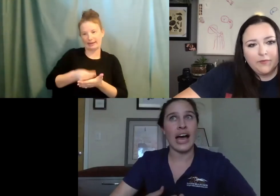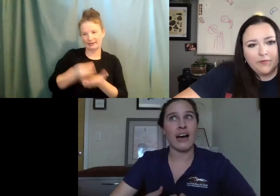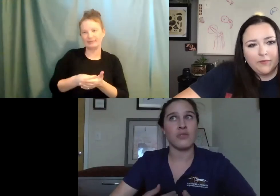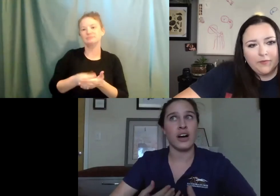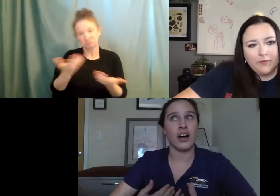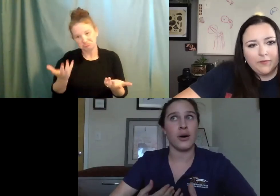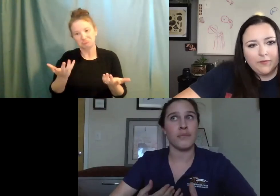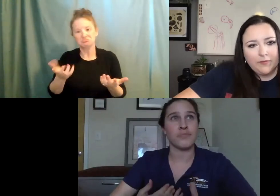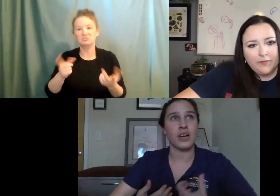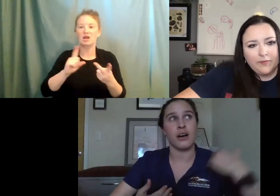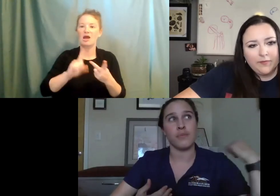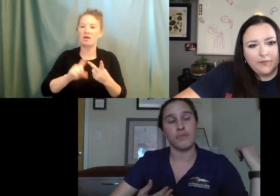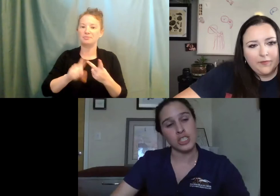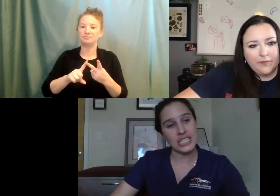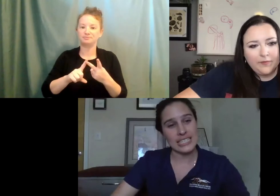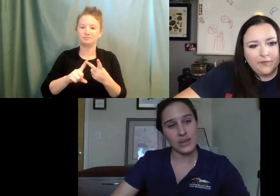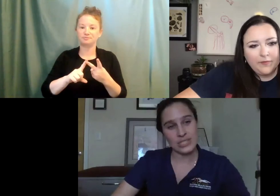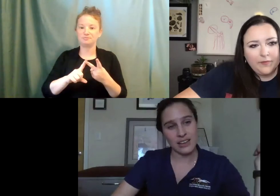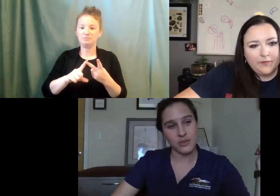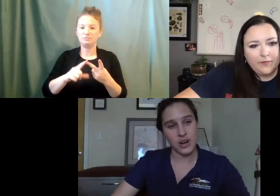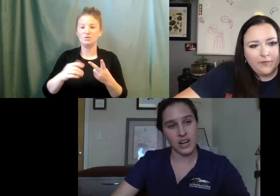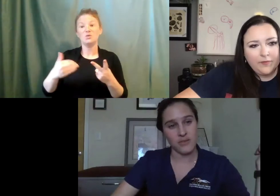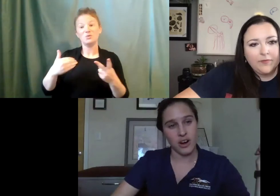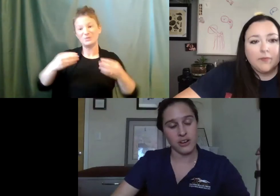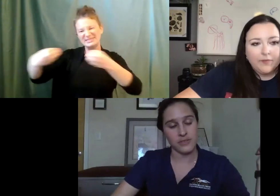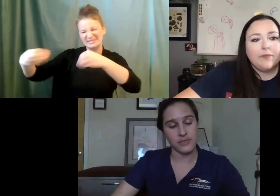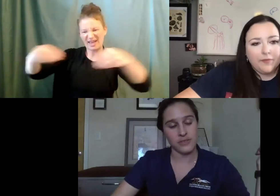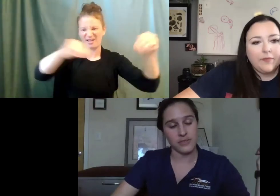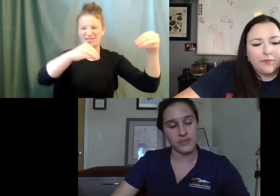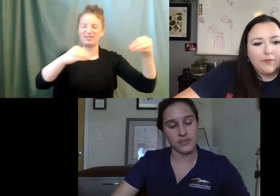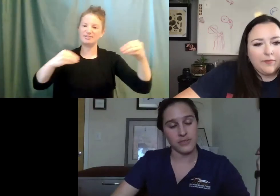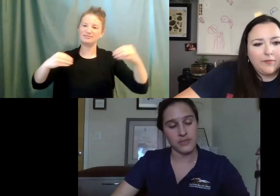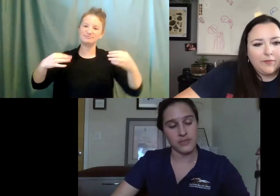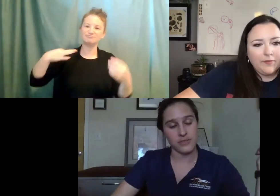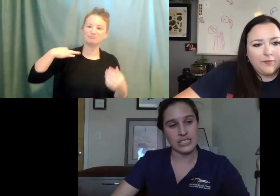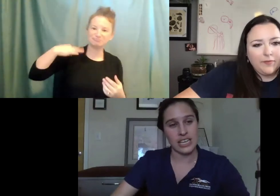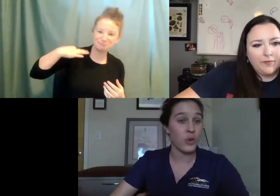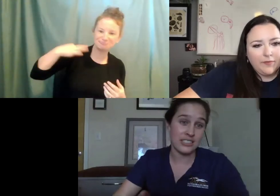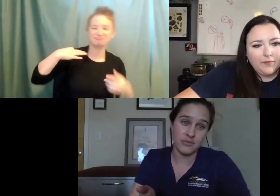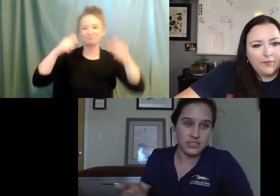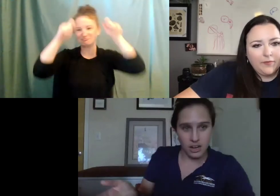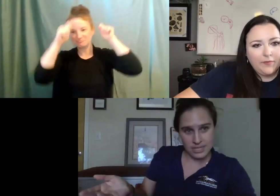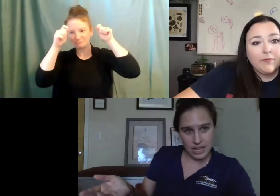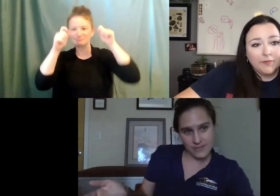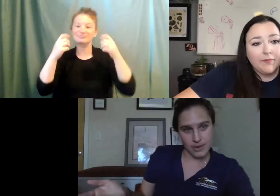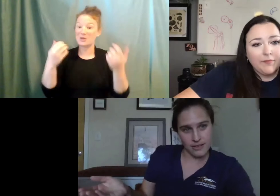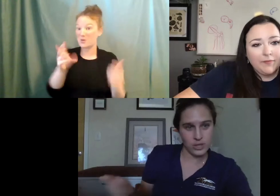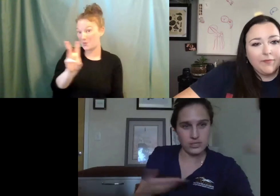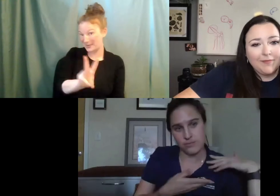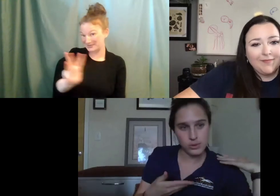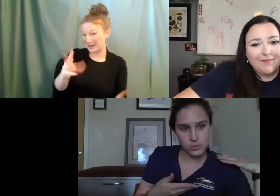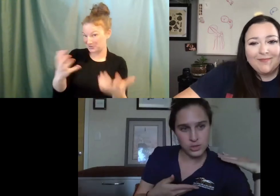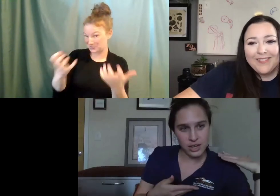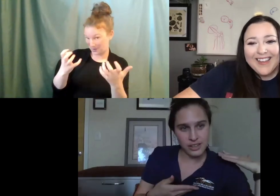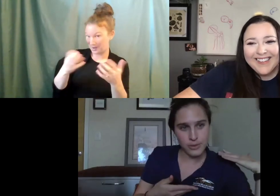We also have, um, merchandise that we sell in the front of our facility as well. It's on, it's on our website. Anybody ever wants